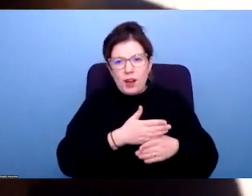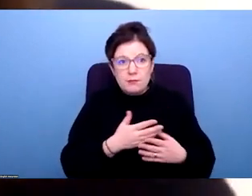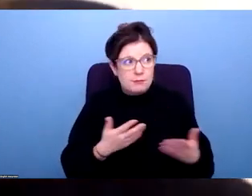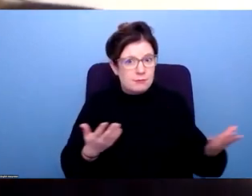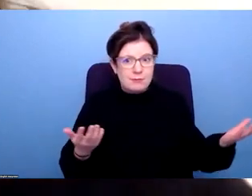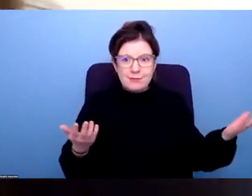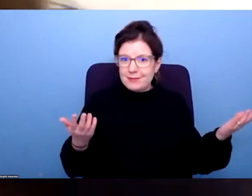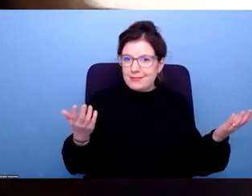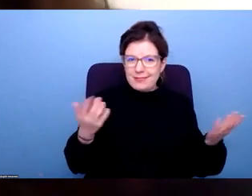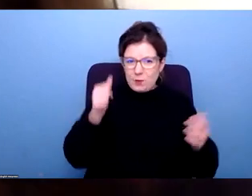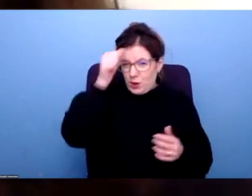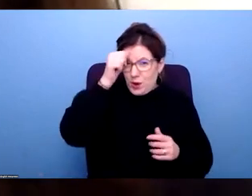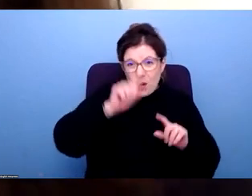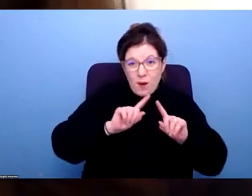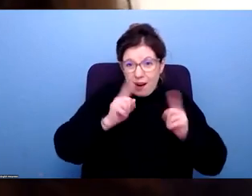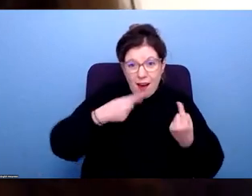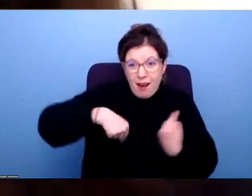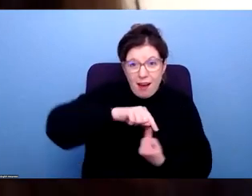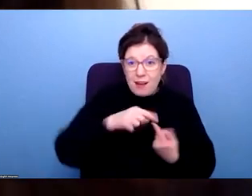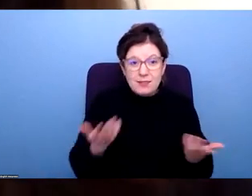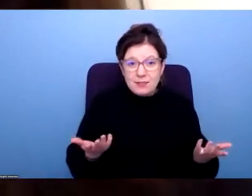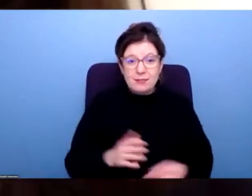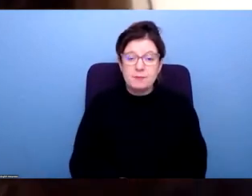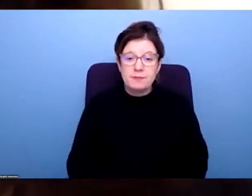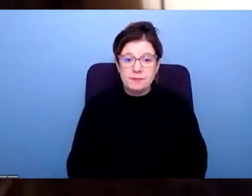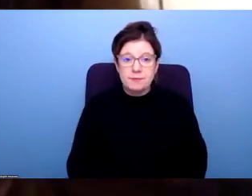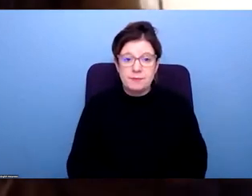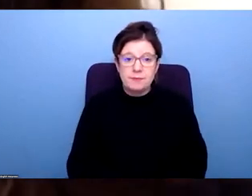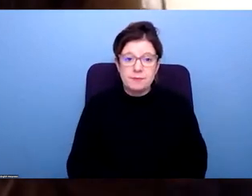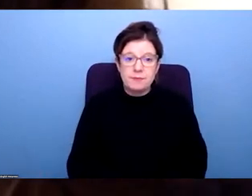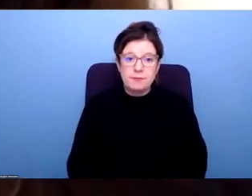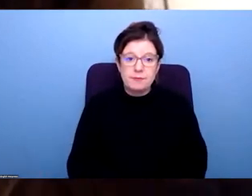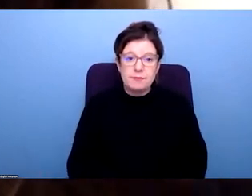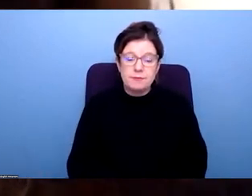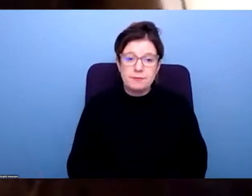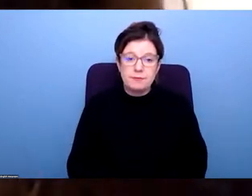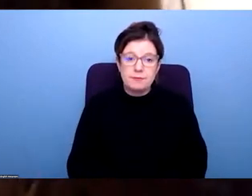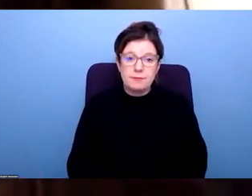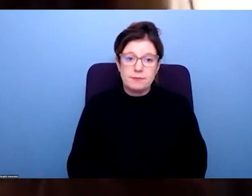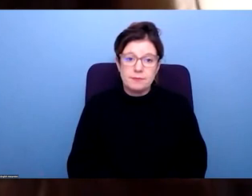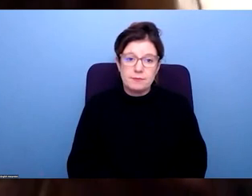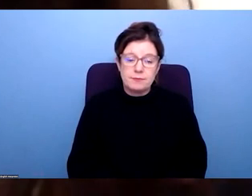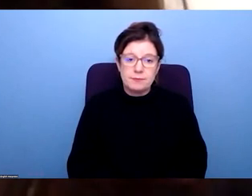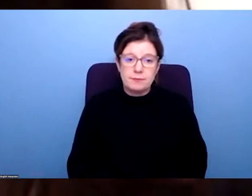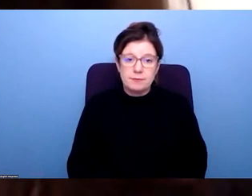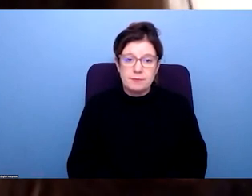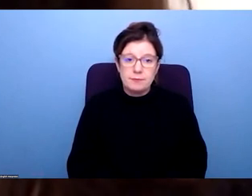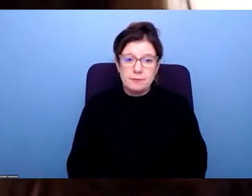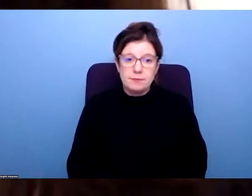case and we know that. What I really wanted to highlight, though, is I feel that